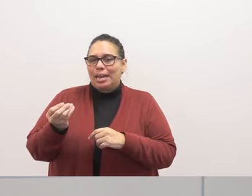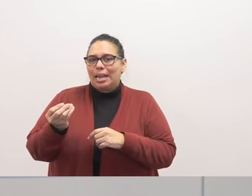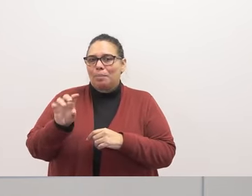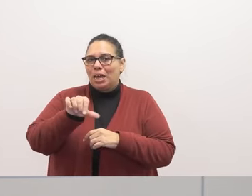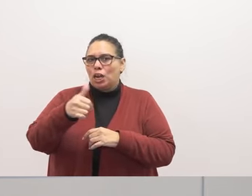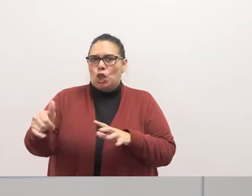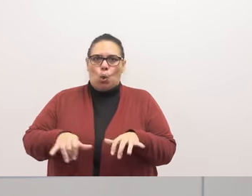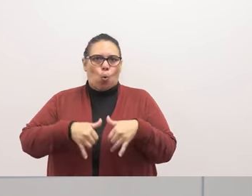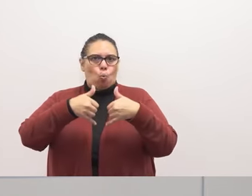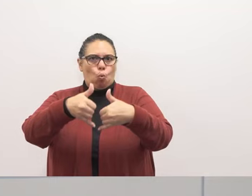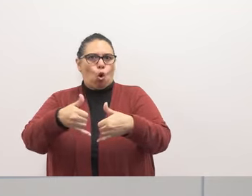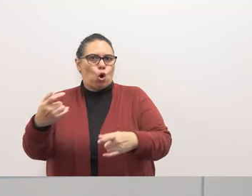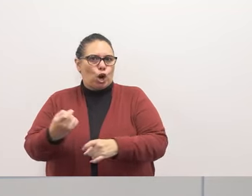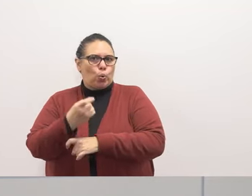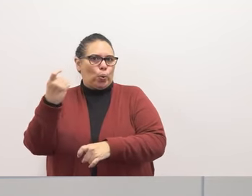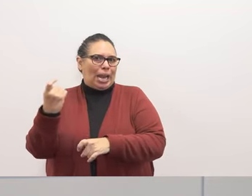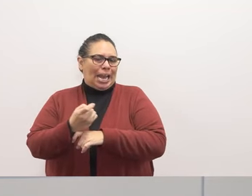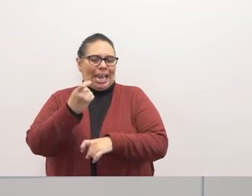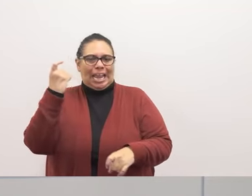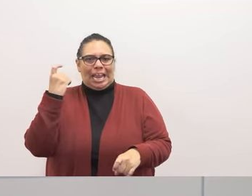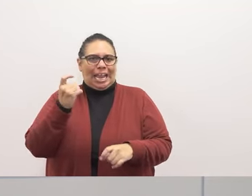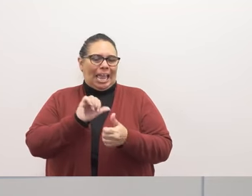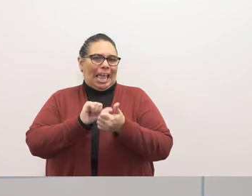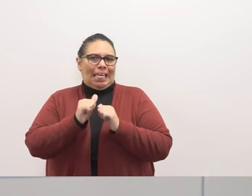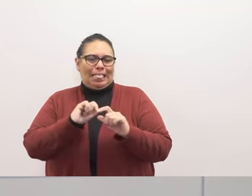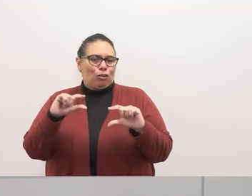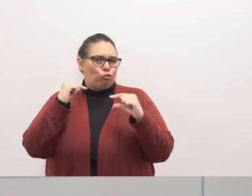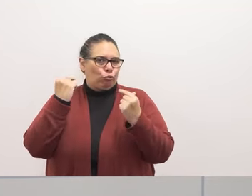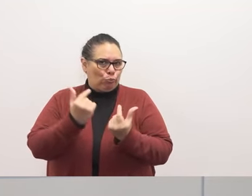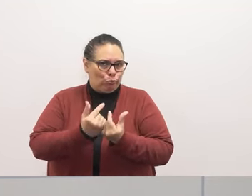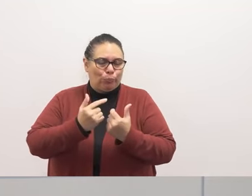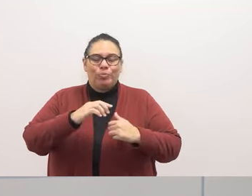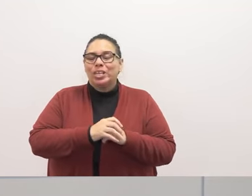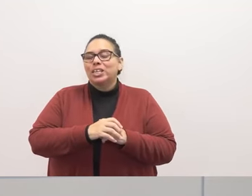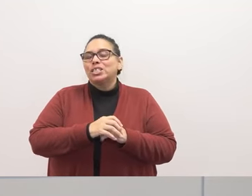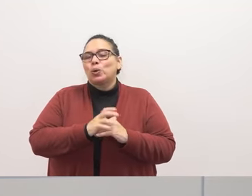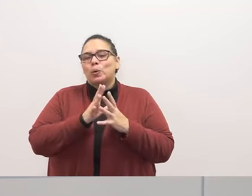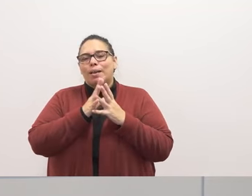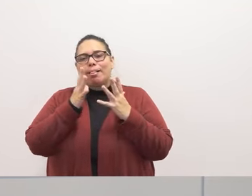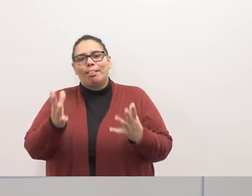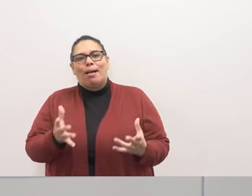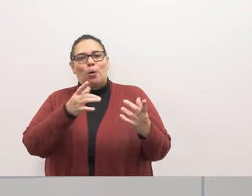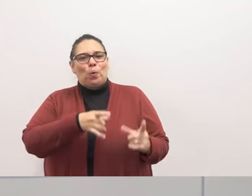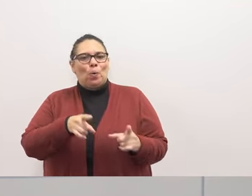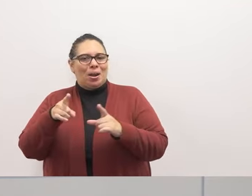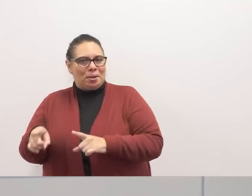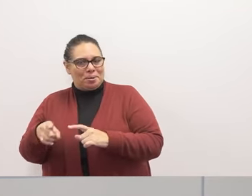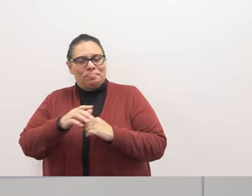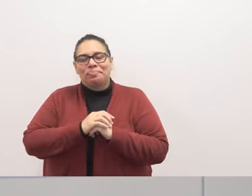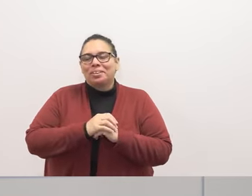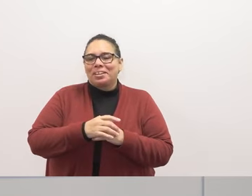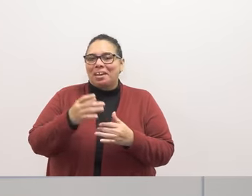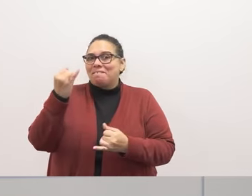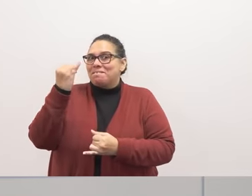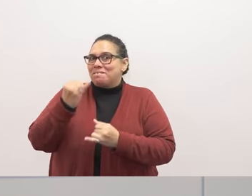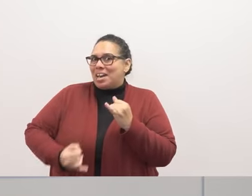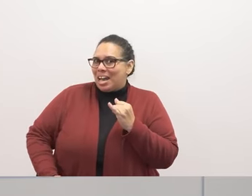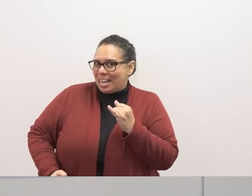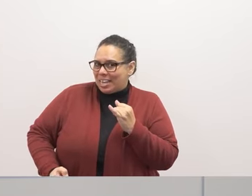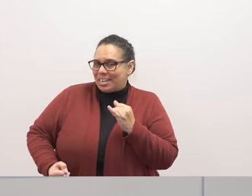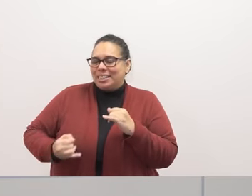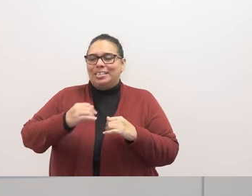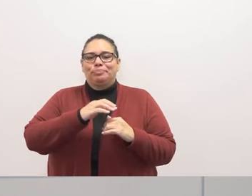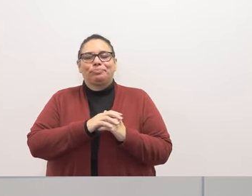award-winning uh athletic group and uh so there was a lot going on uh and finally i